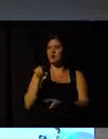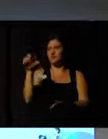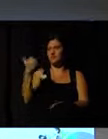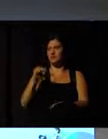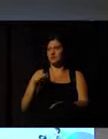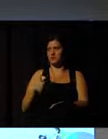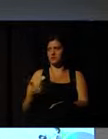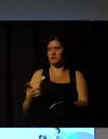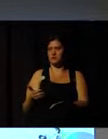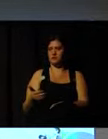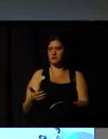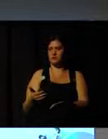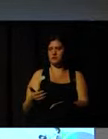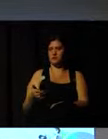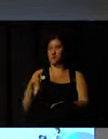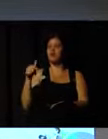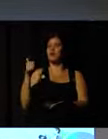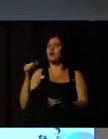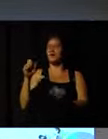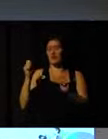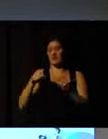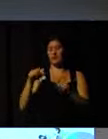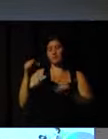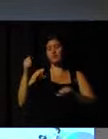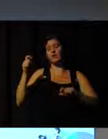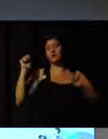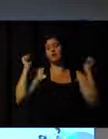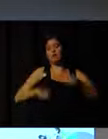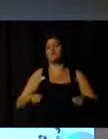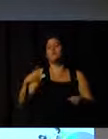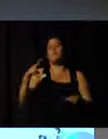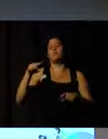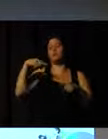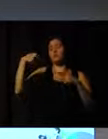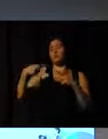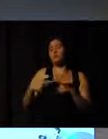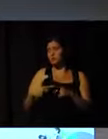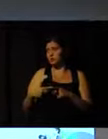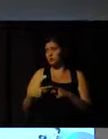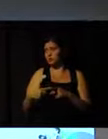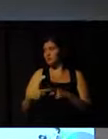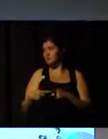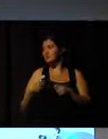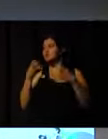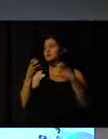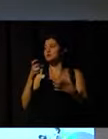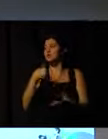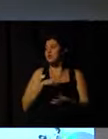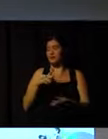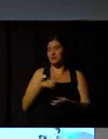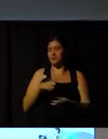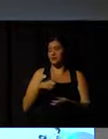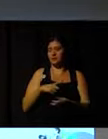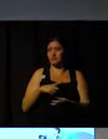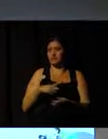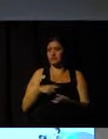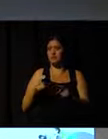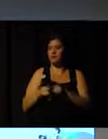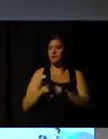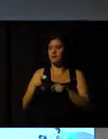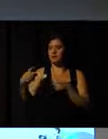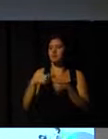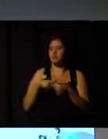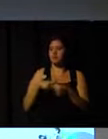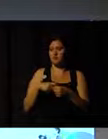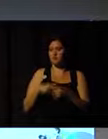last presentation here also helps to answer this question. It's a matter of competency to want